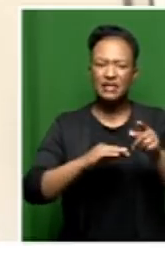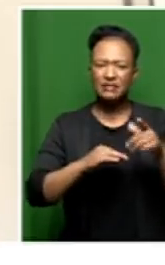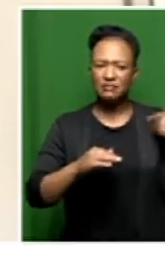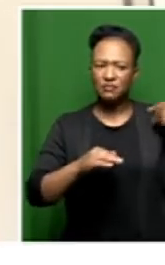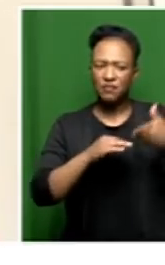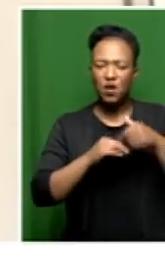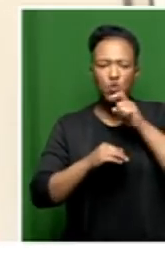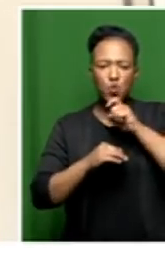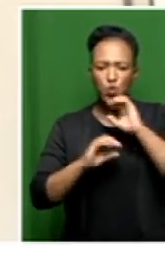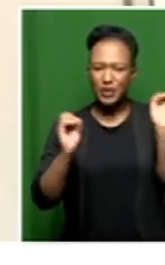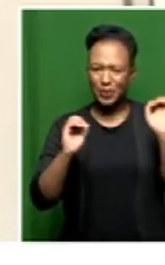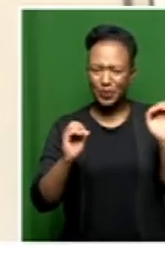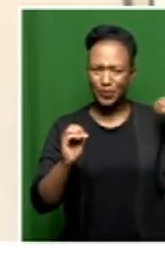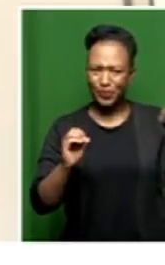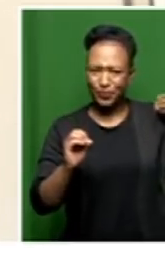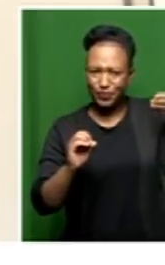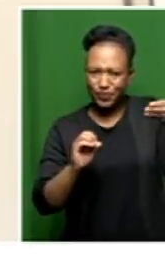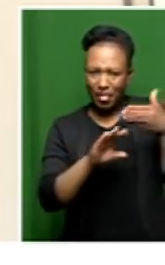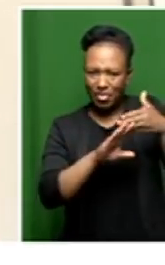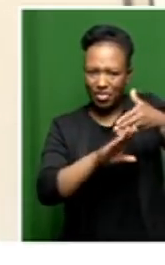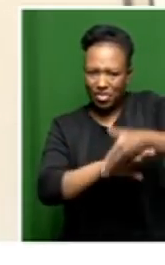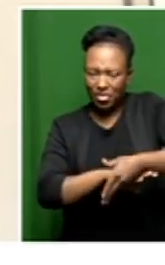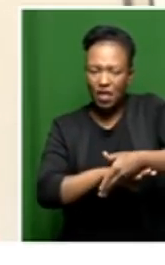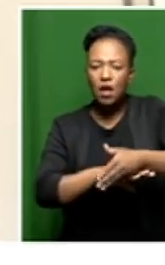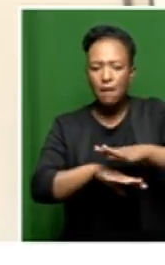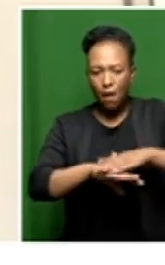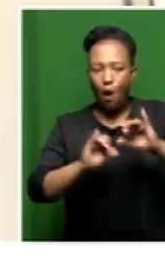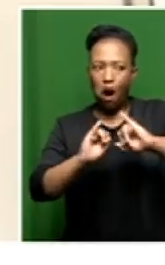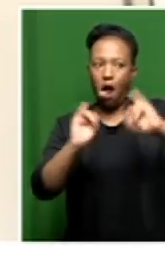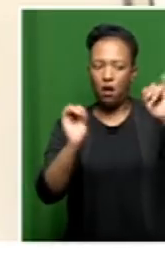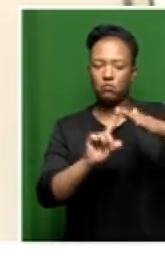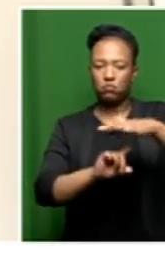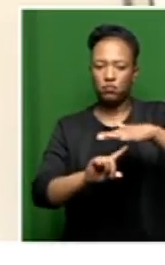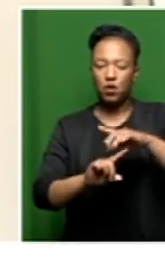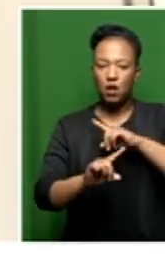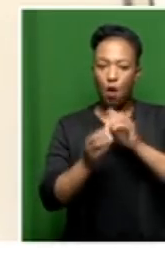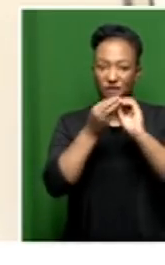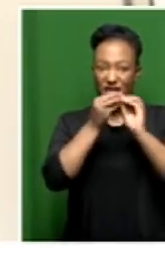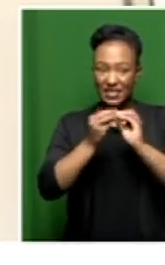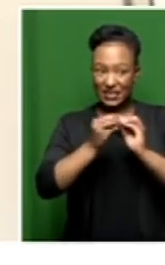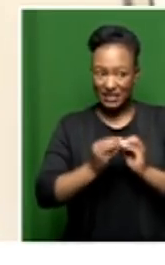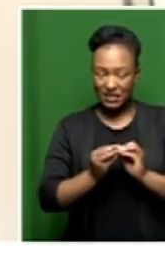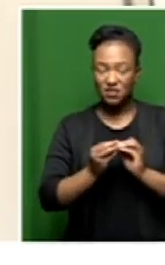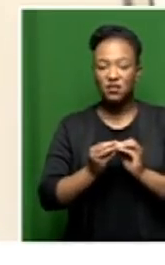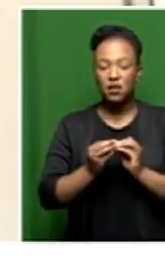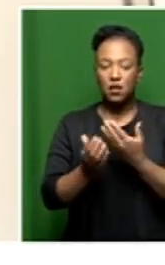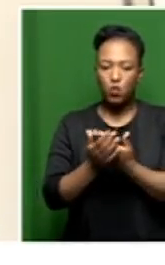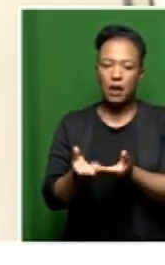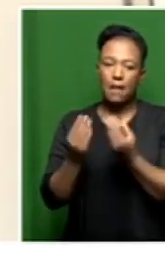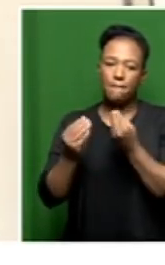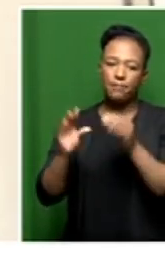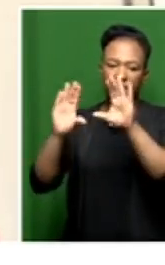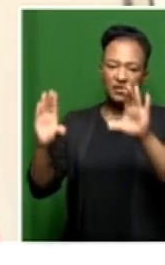used, exacerbated the situation. So that's what we are working on to make sure that it gets to the state that will get the necessary